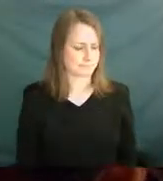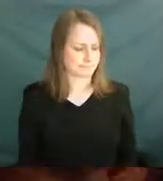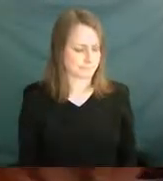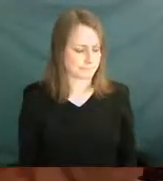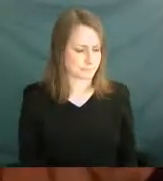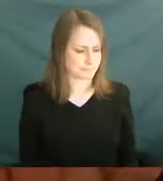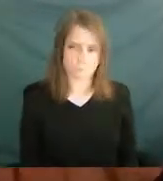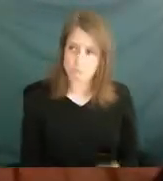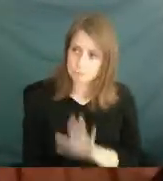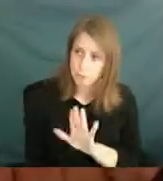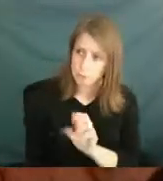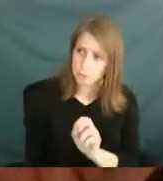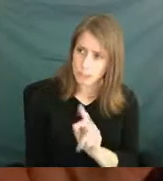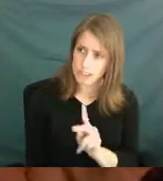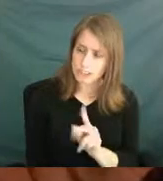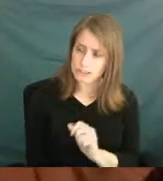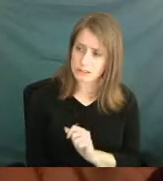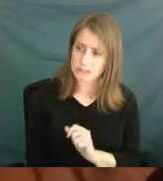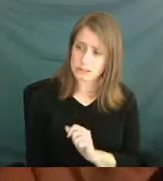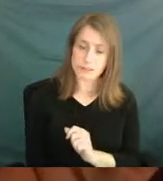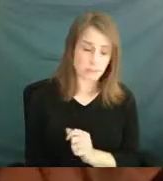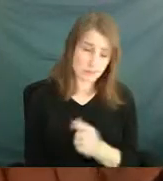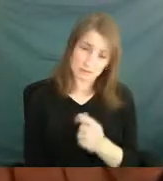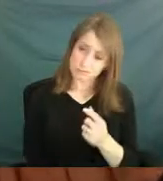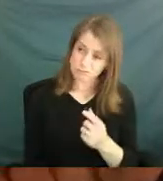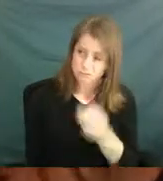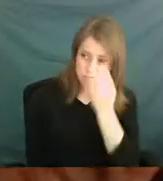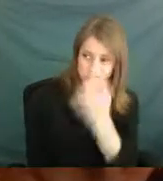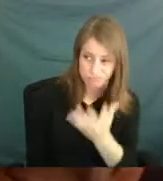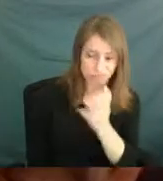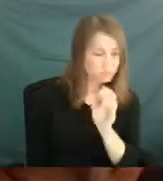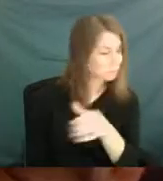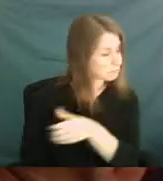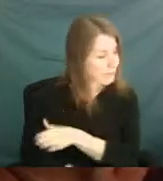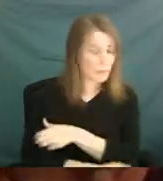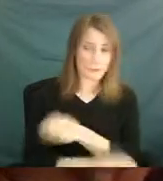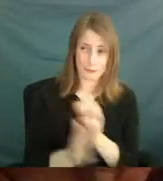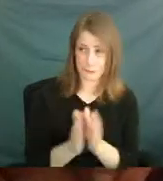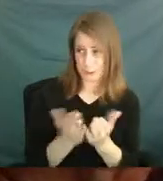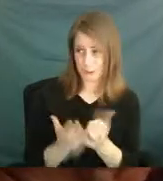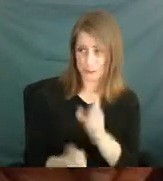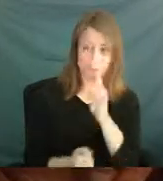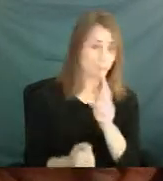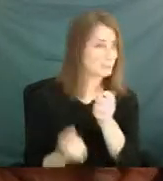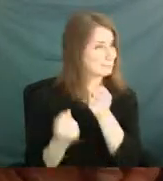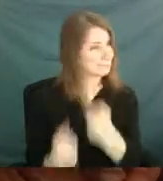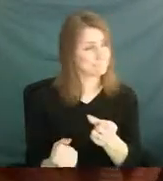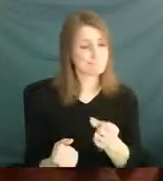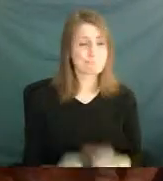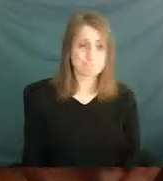It's okay. It's I told you it's powerful stuff. It's real powerful stuff.